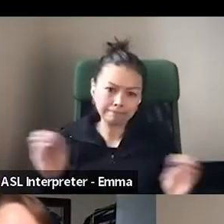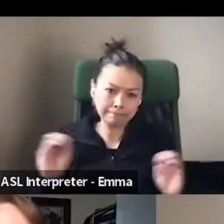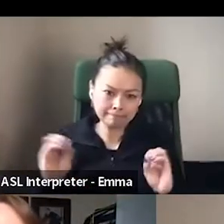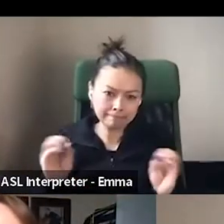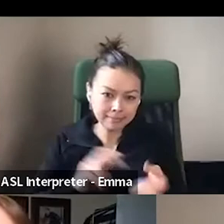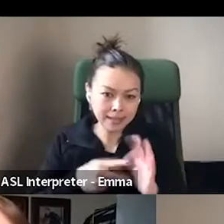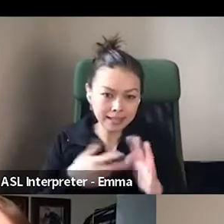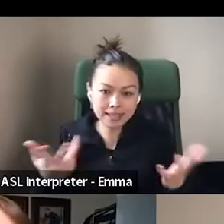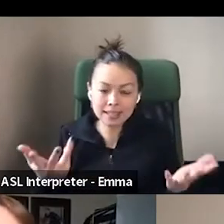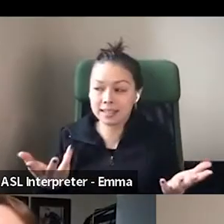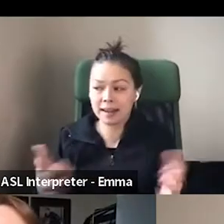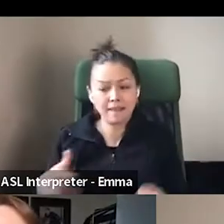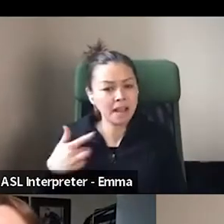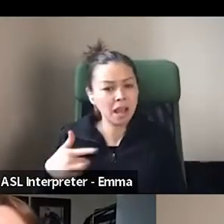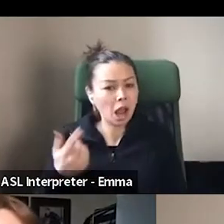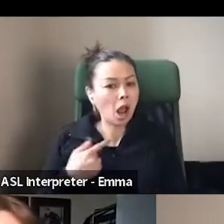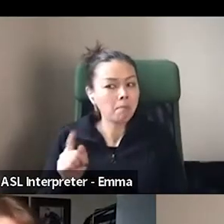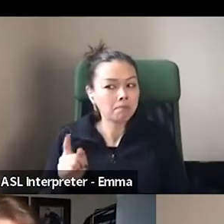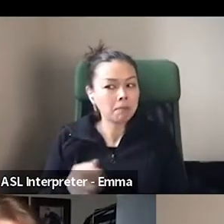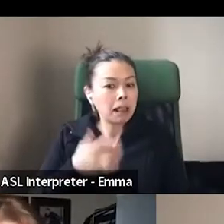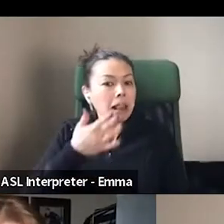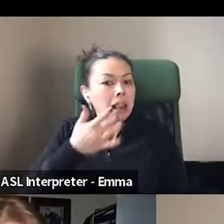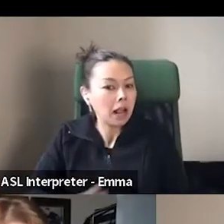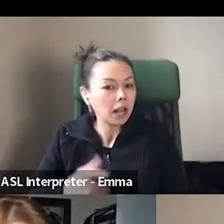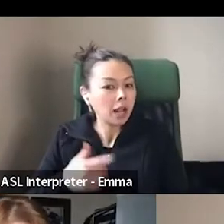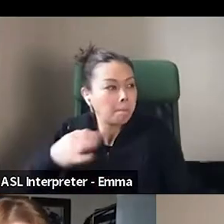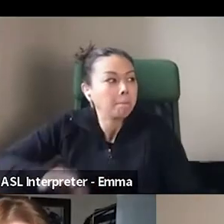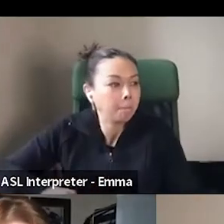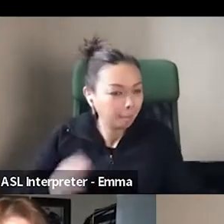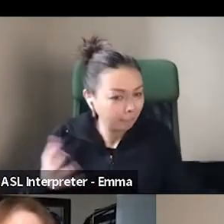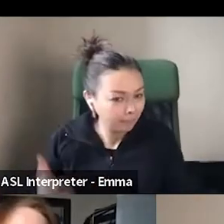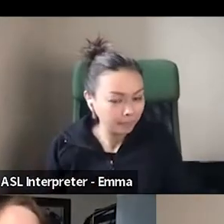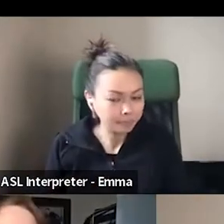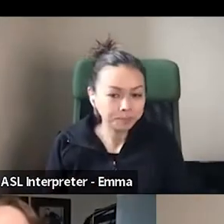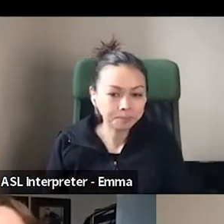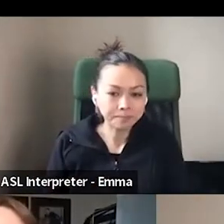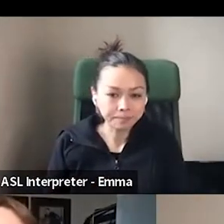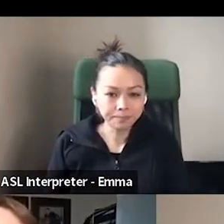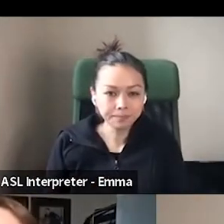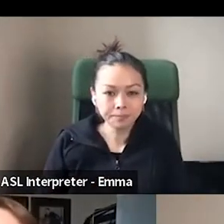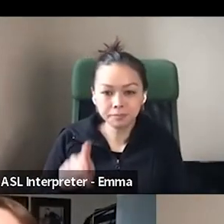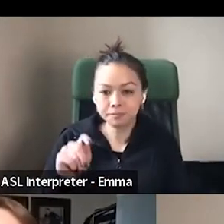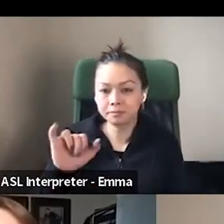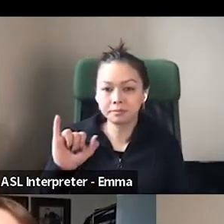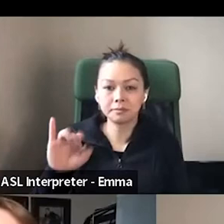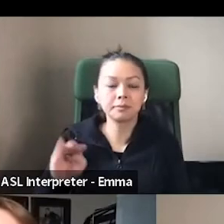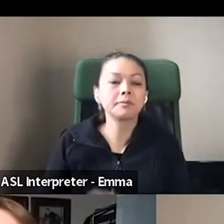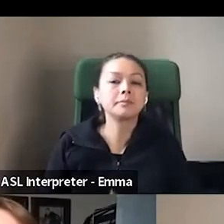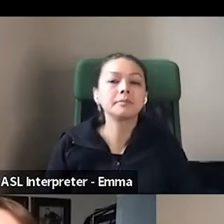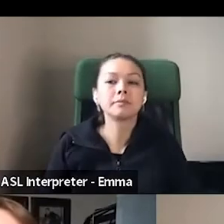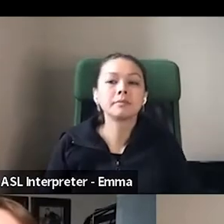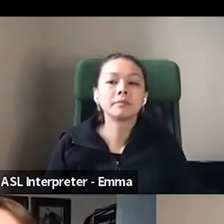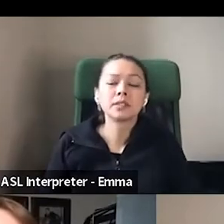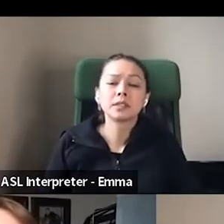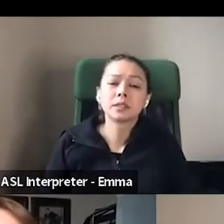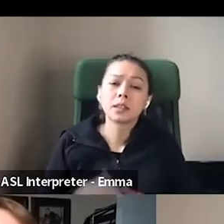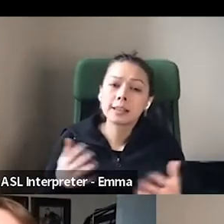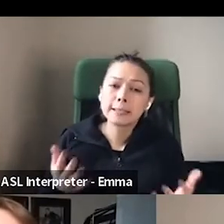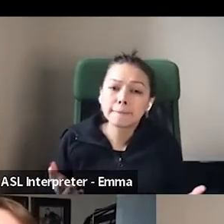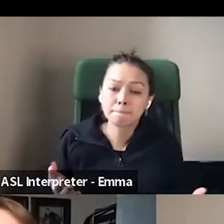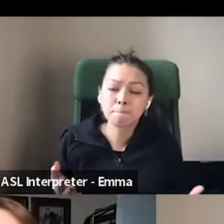Yeah. Well, that's varying for, for us at BookNet and for a lot of people, probably in this meeting,